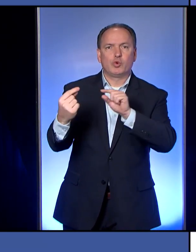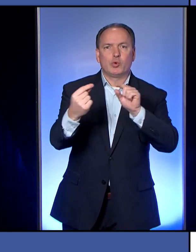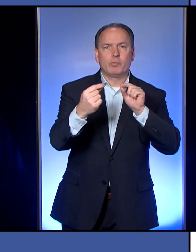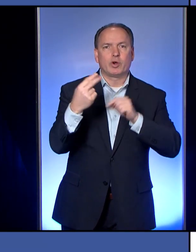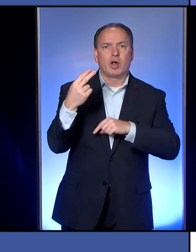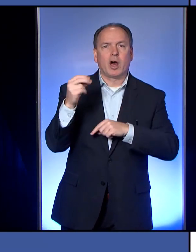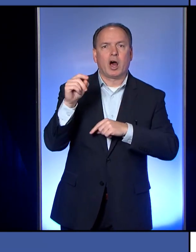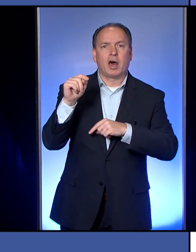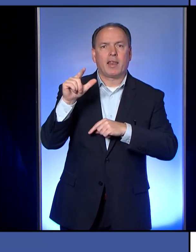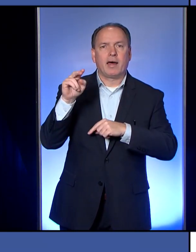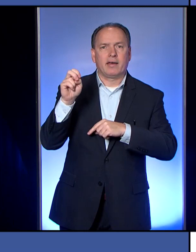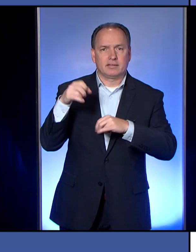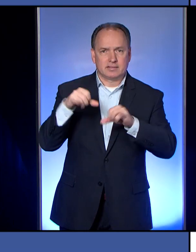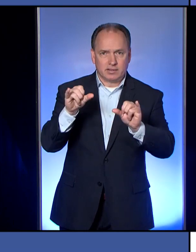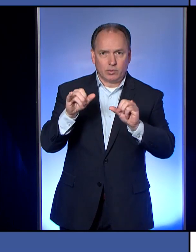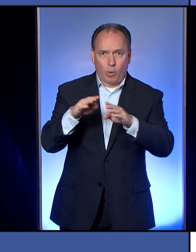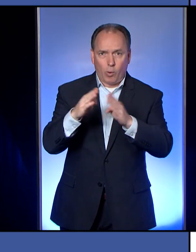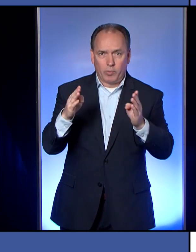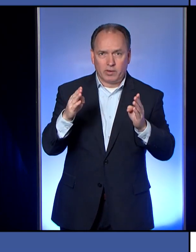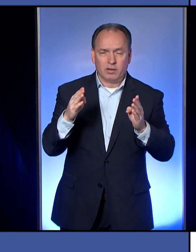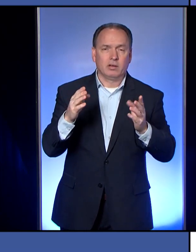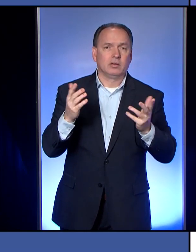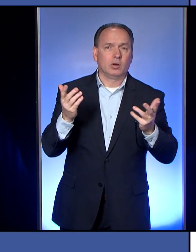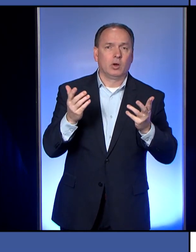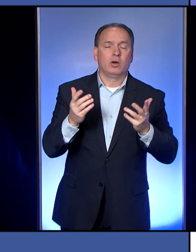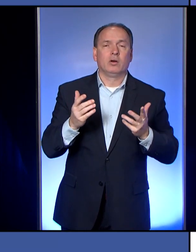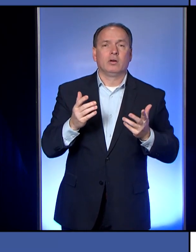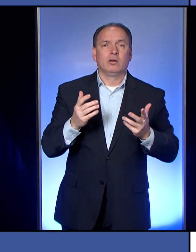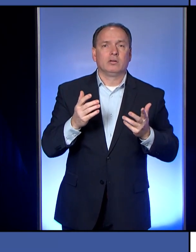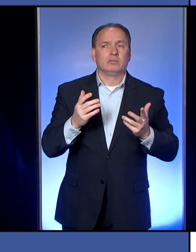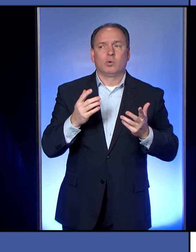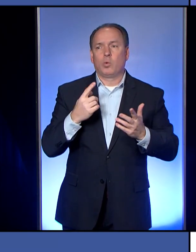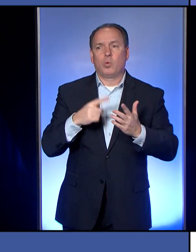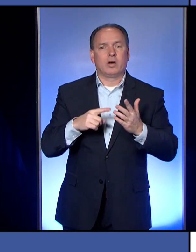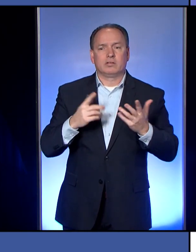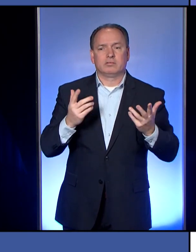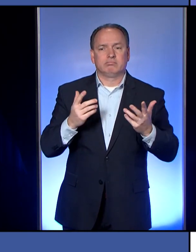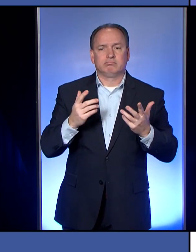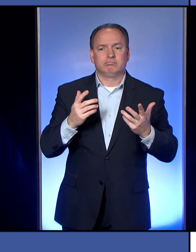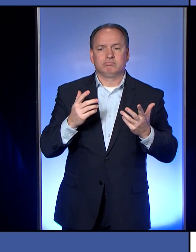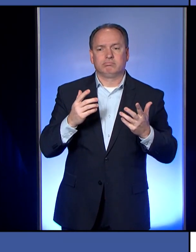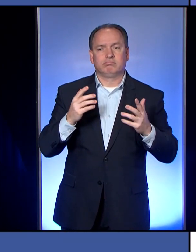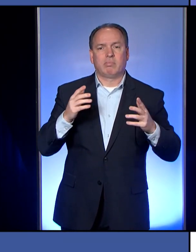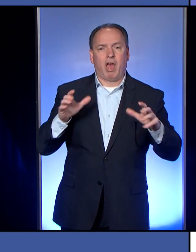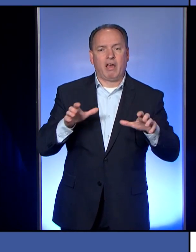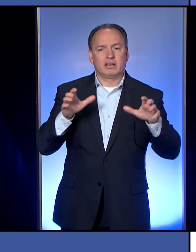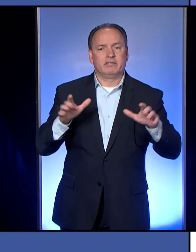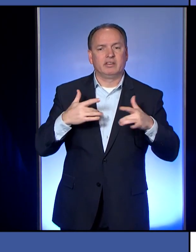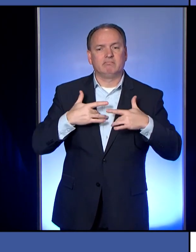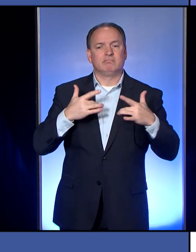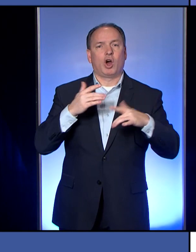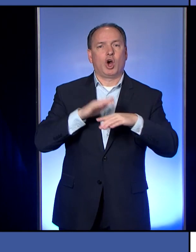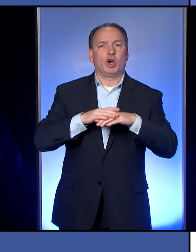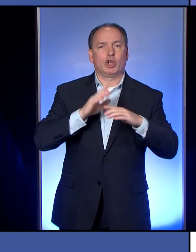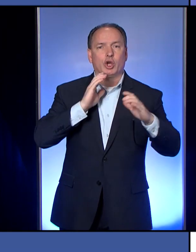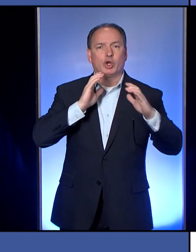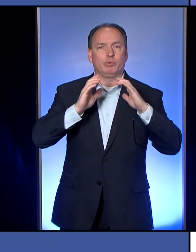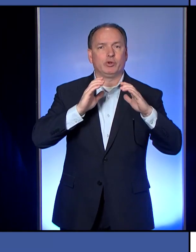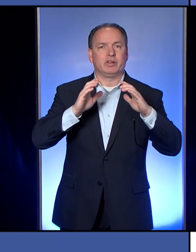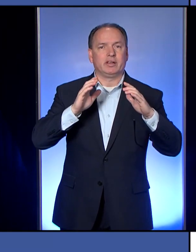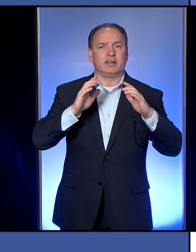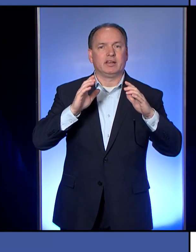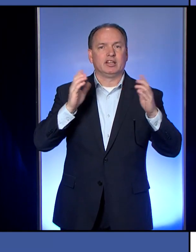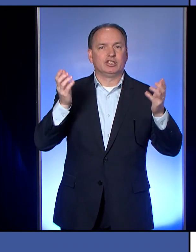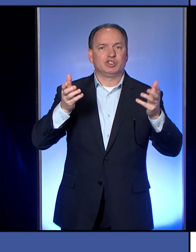going? And of course, what is the kind of activity on the community chat line as well? Well, I'm going to have John